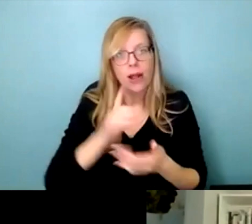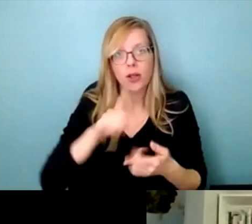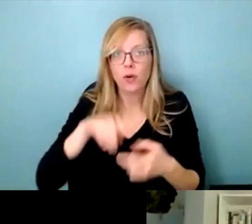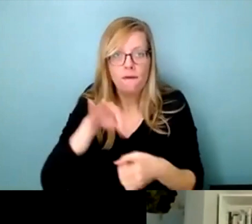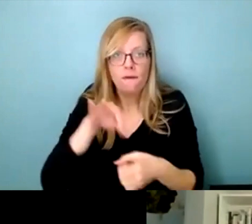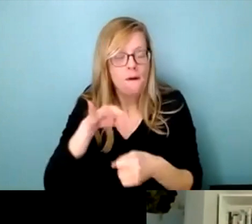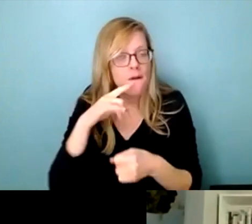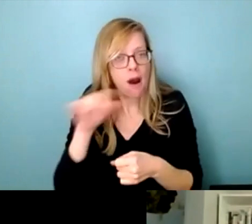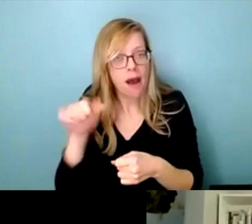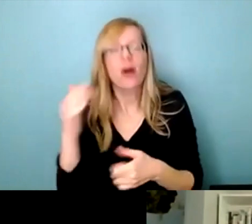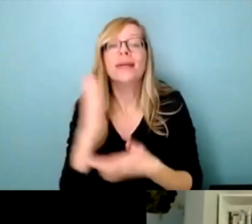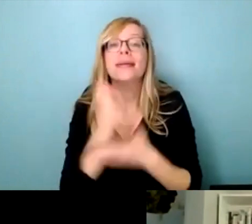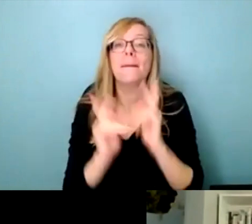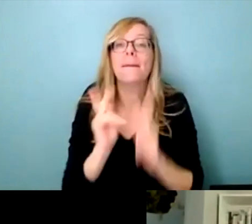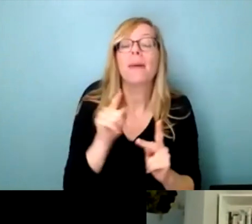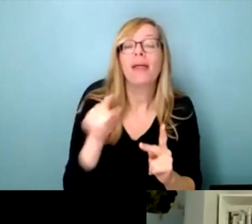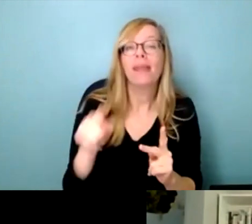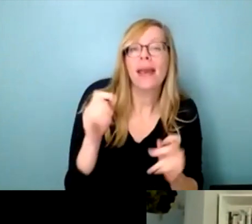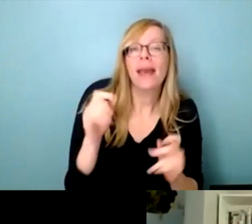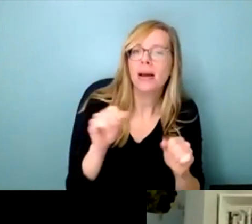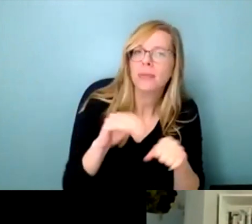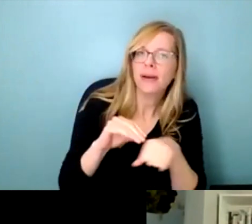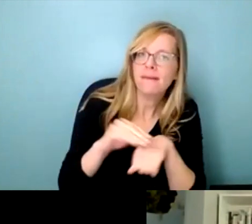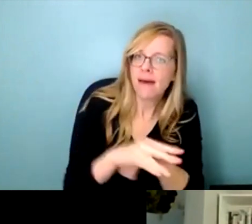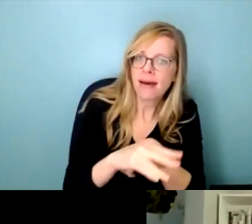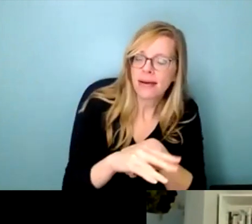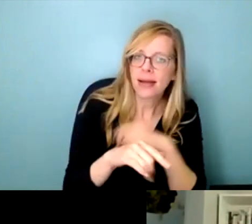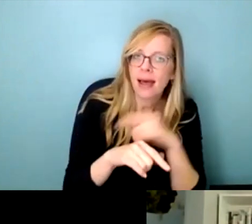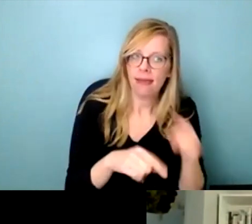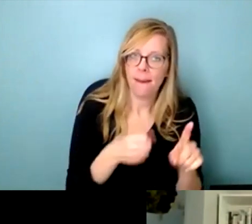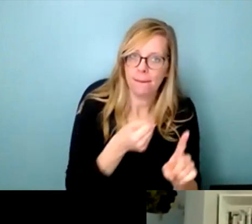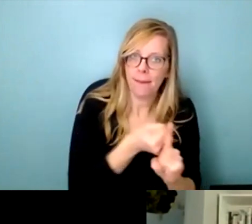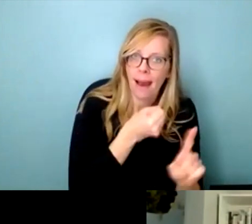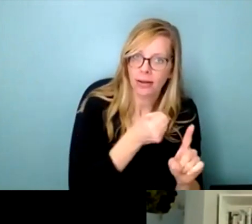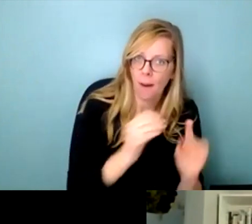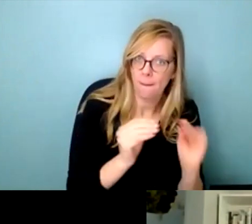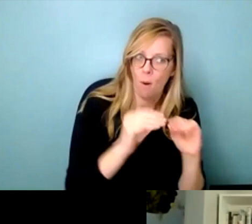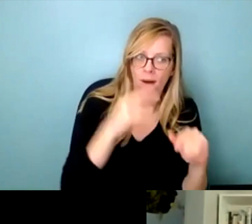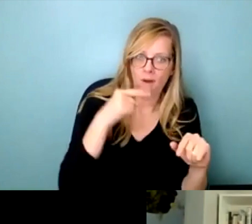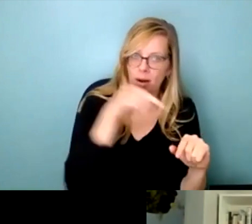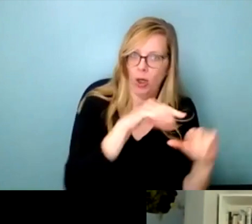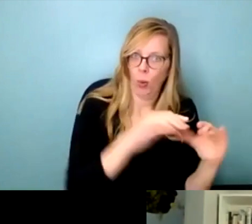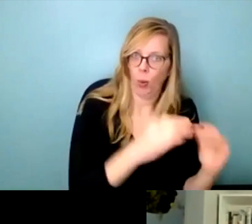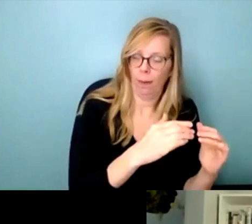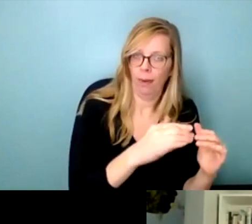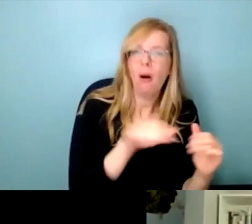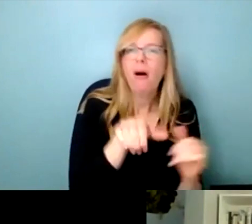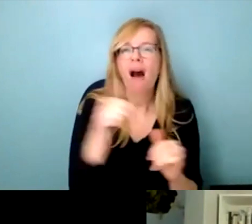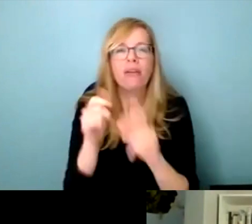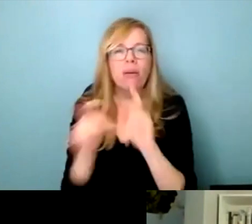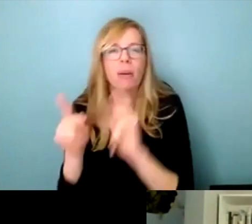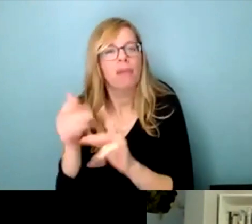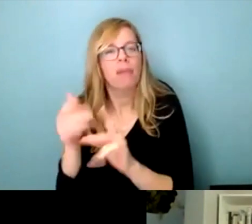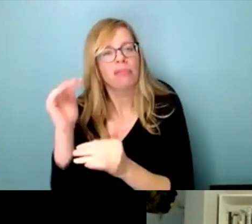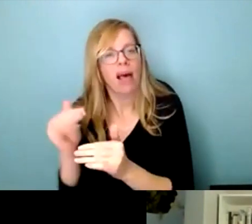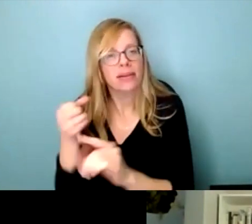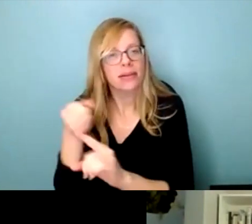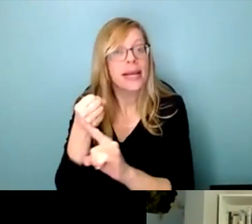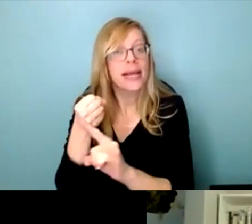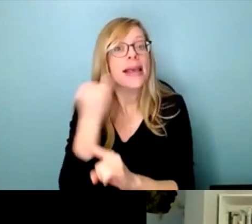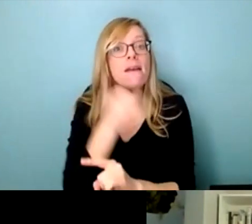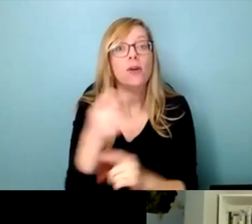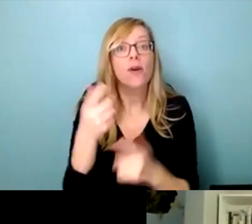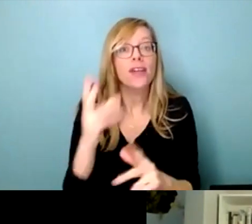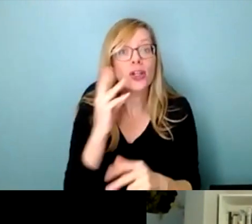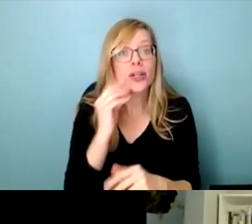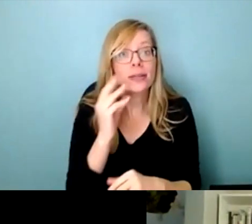more or disproportionately, or its impact on the ground or in the streets. Like if you're somebody who's maybe been through the CFS system and EIA,